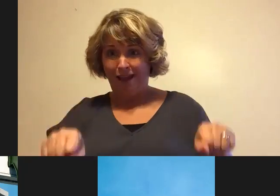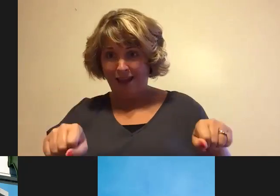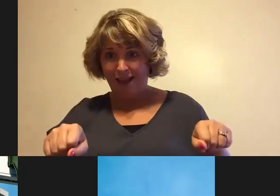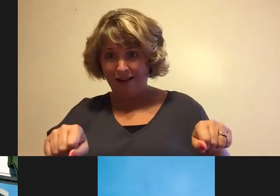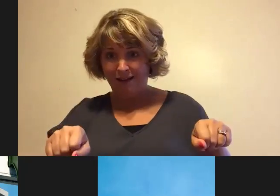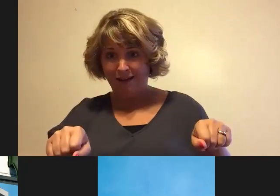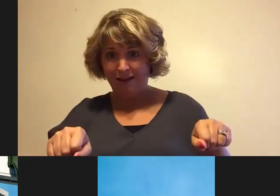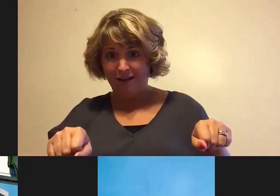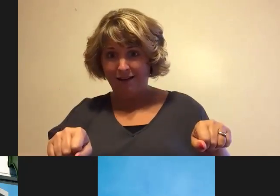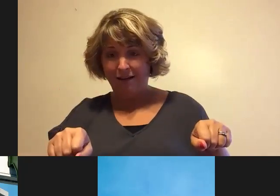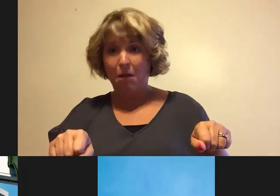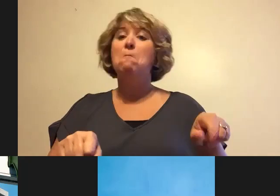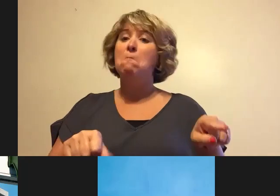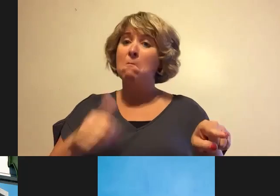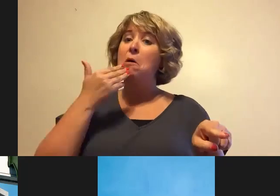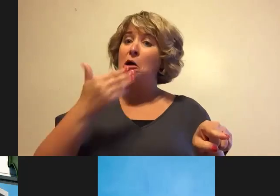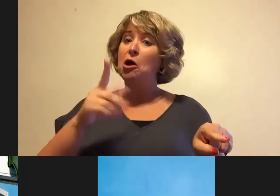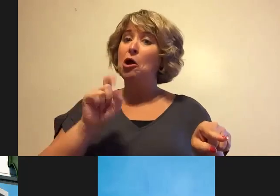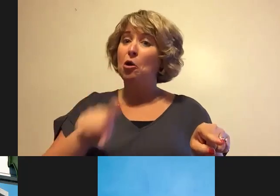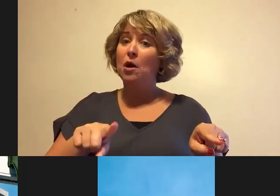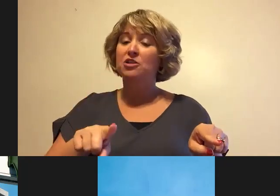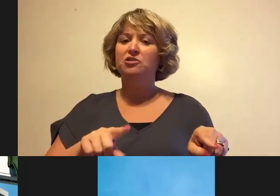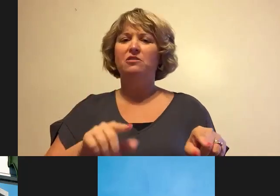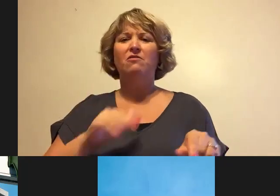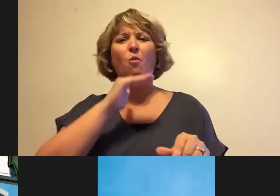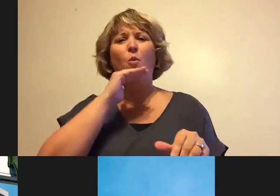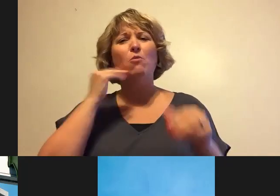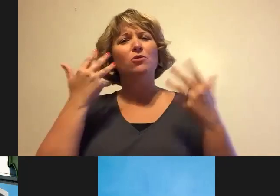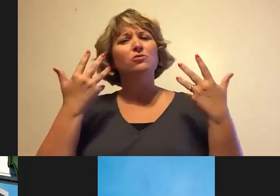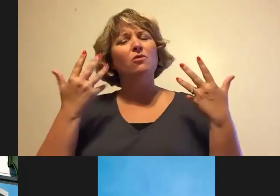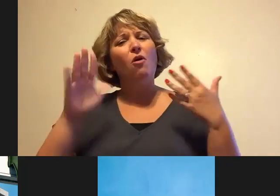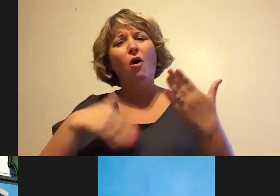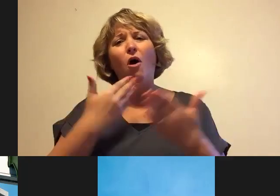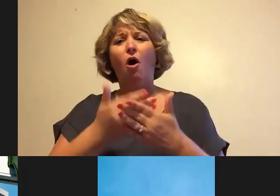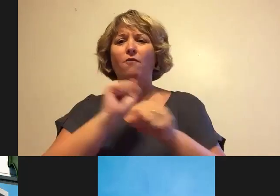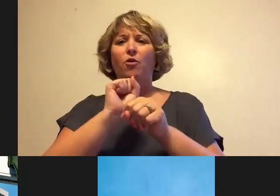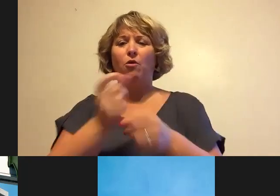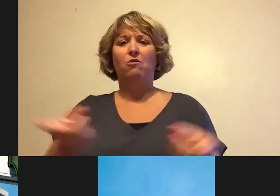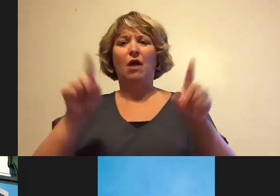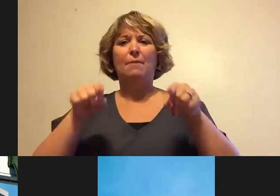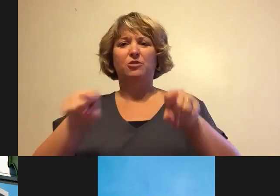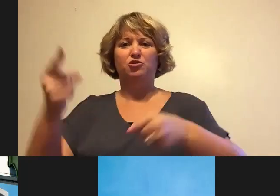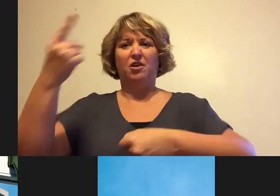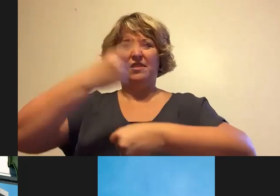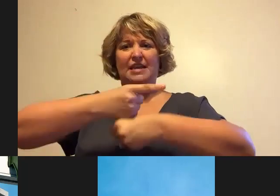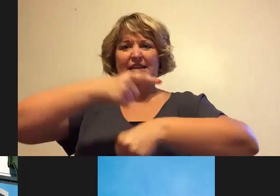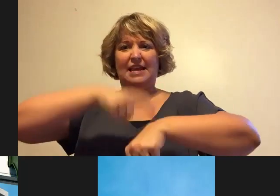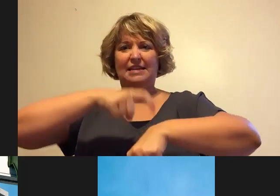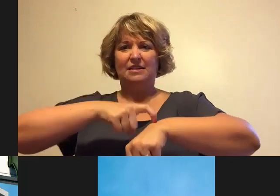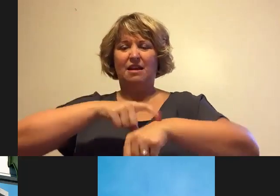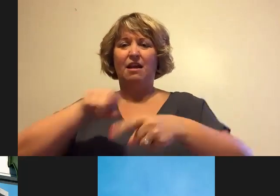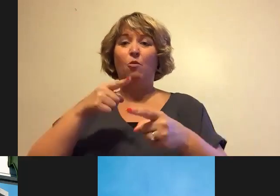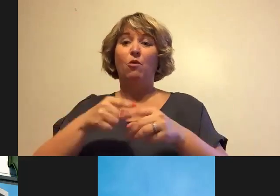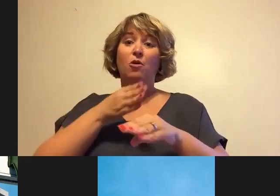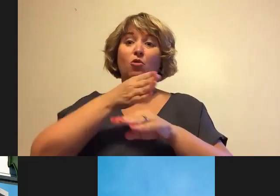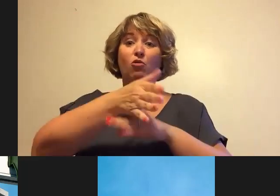That's also a good question. Nearly all of the work will take place during the daytime hours. When we are crossing some of the major streets